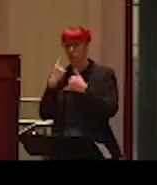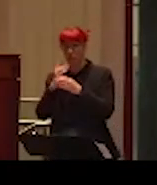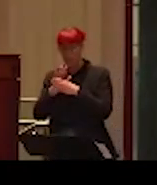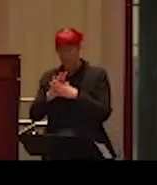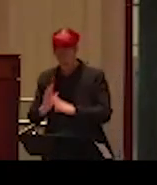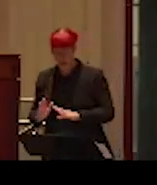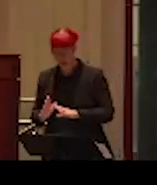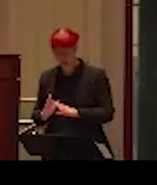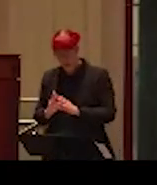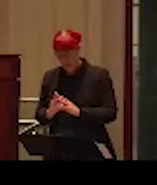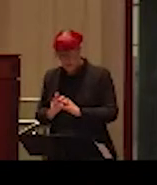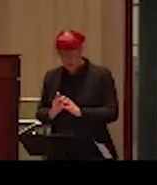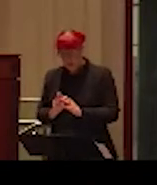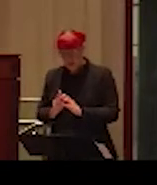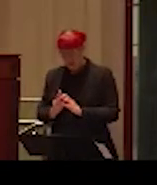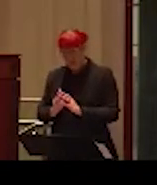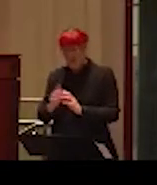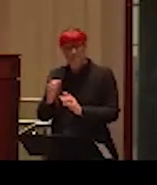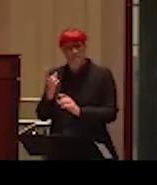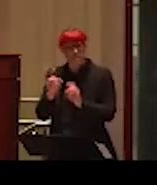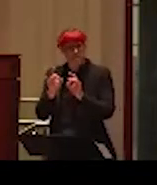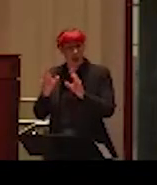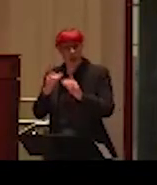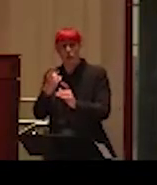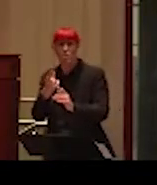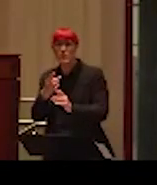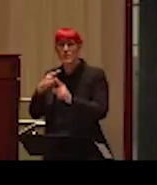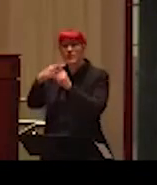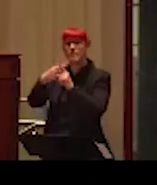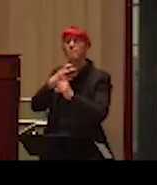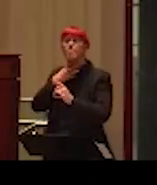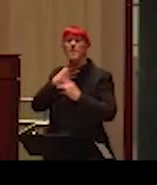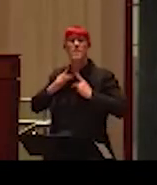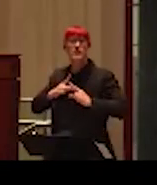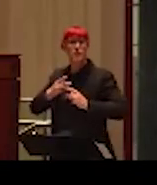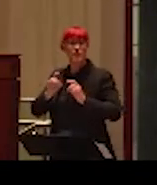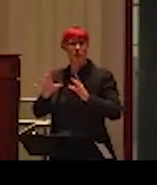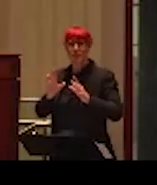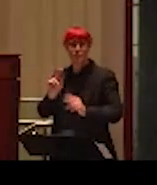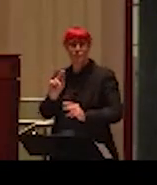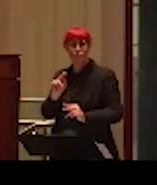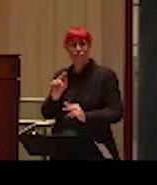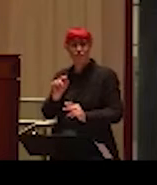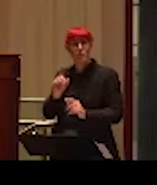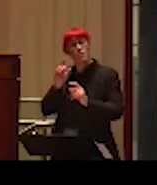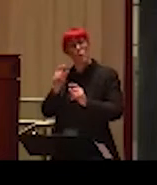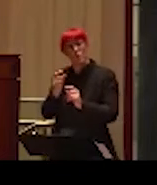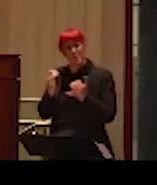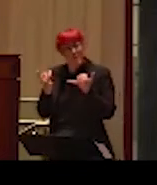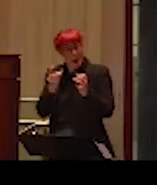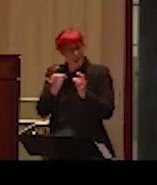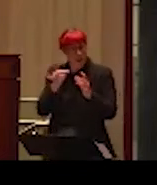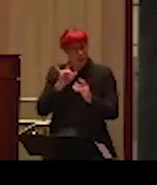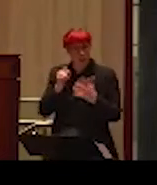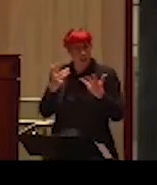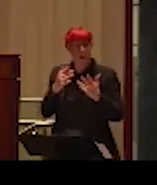unnecessarily lunge straight for your throat. More often, it demands of its subject only that they pledge allegiance to lies, that